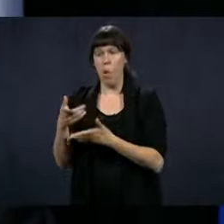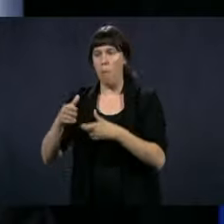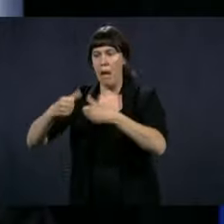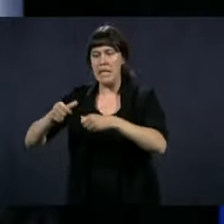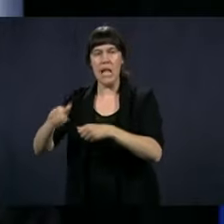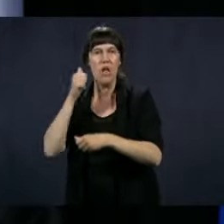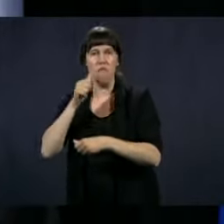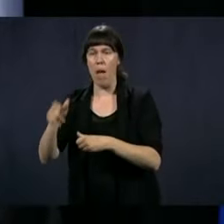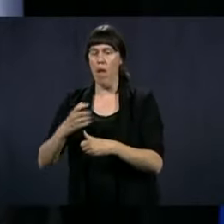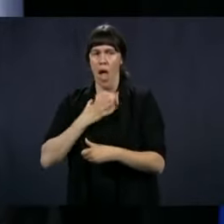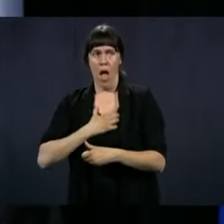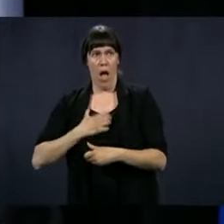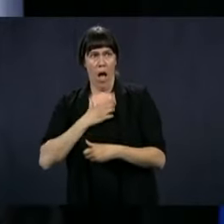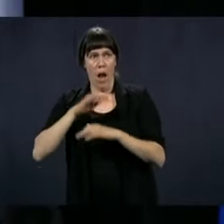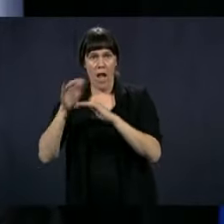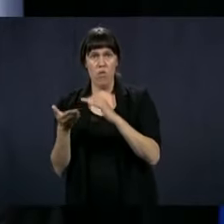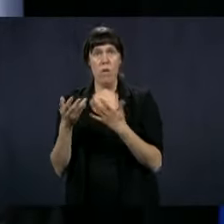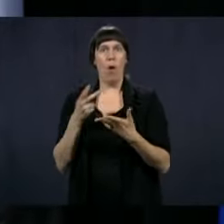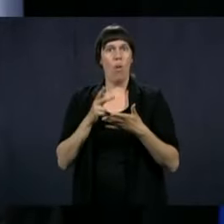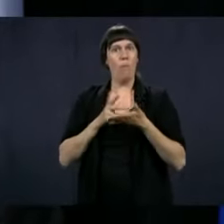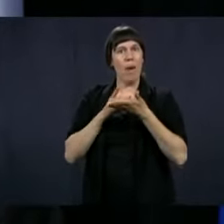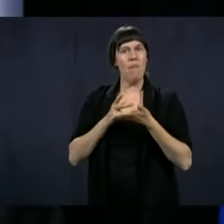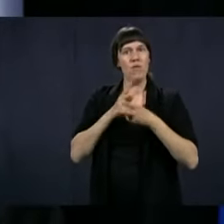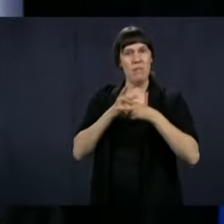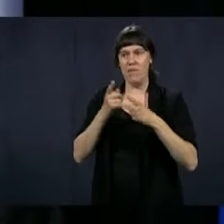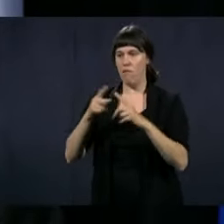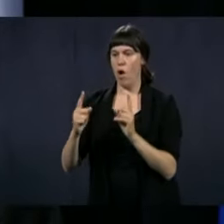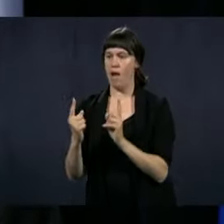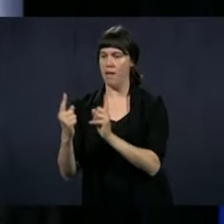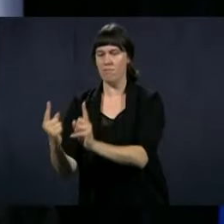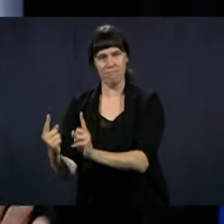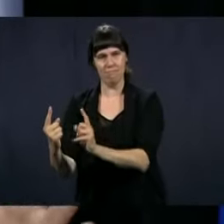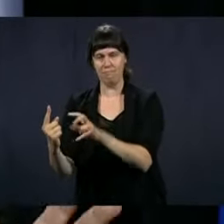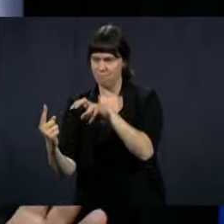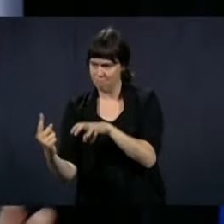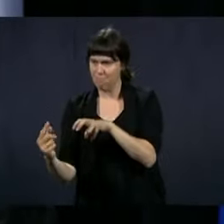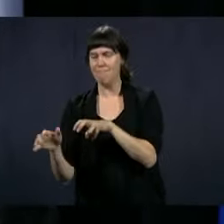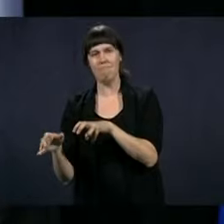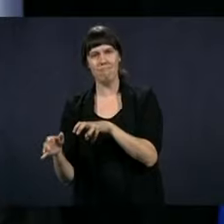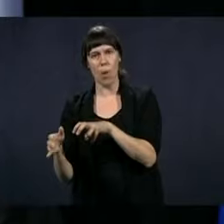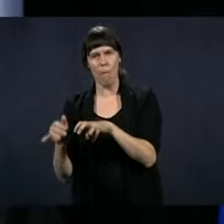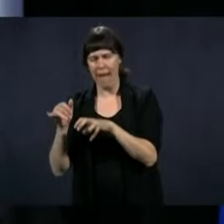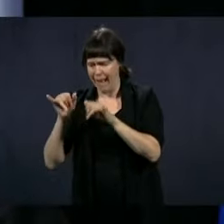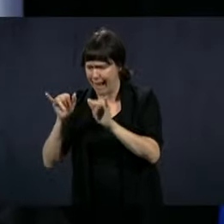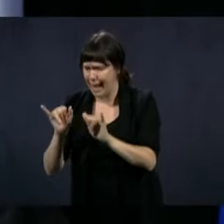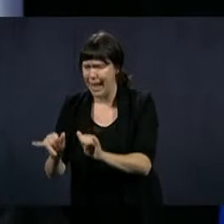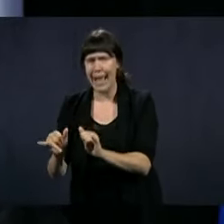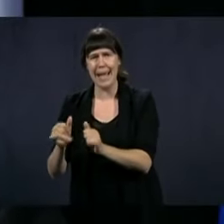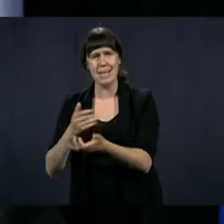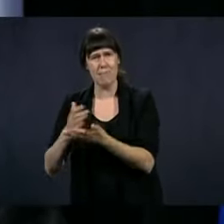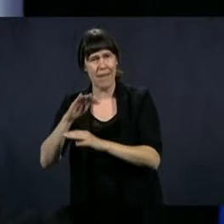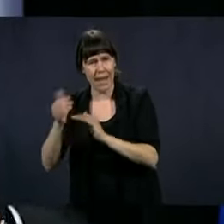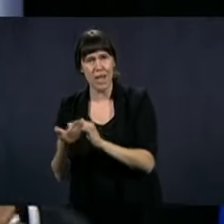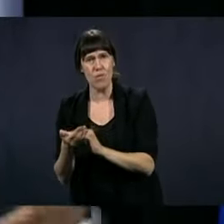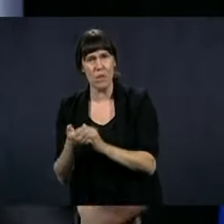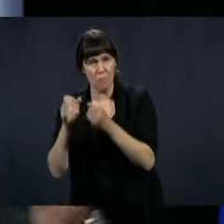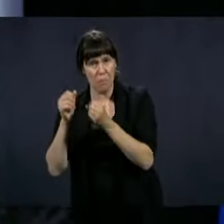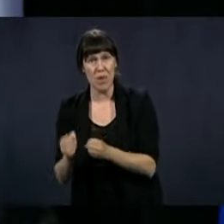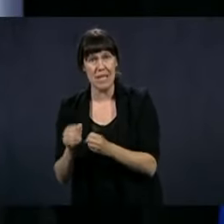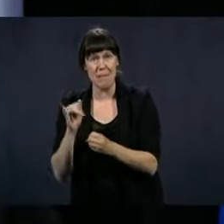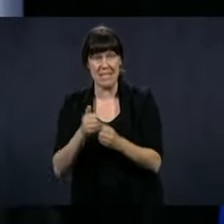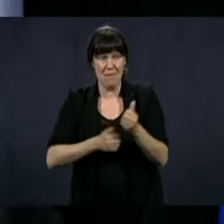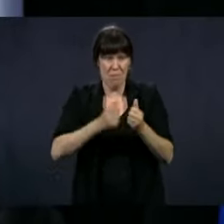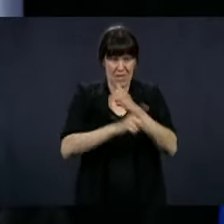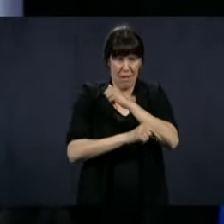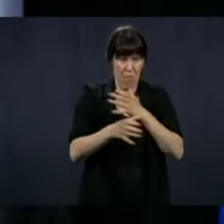night because they're suffering from anxiety. So to better take care of every person, I think that it can be very rewarding. And I trust that